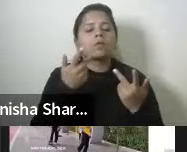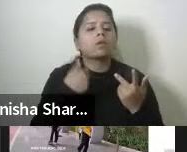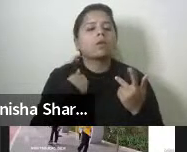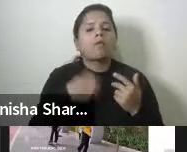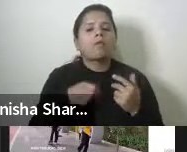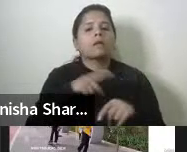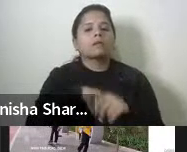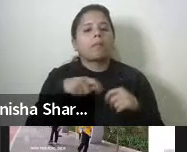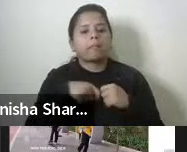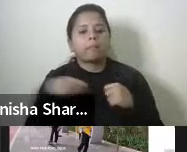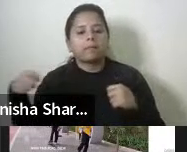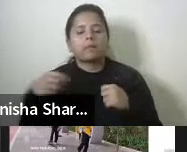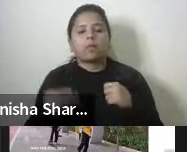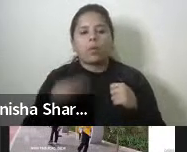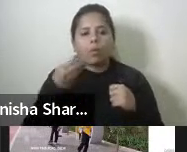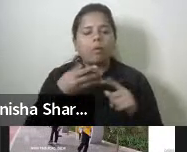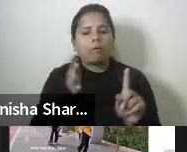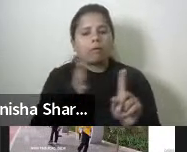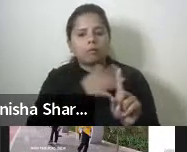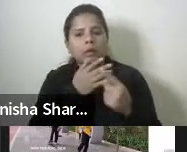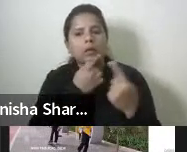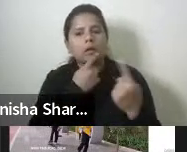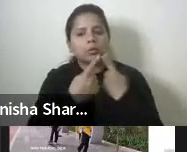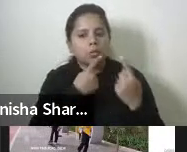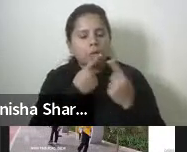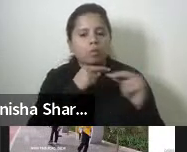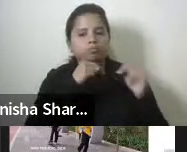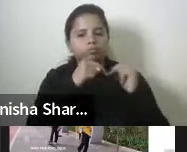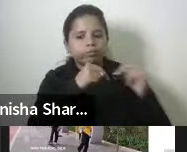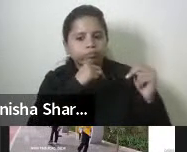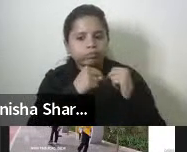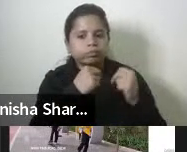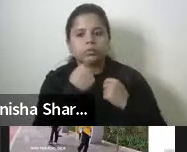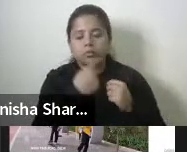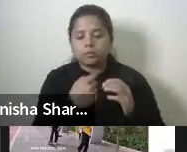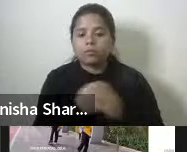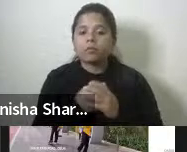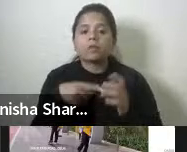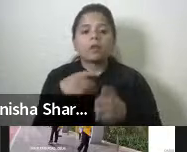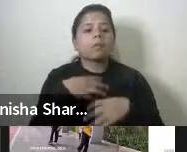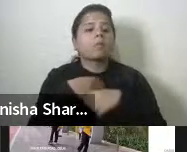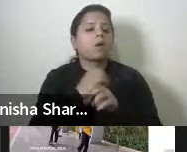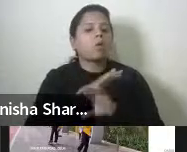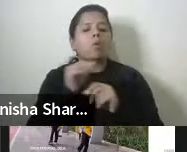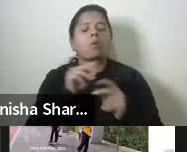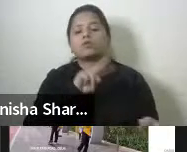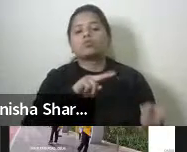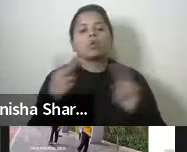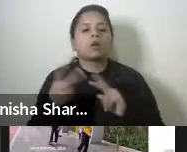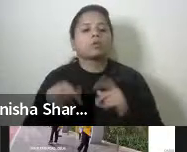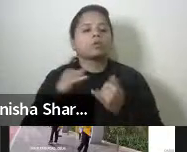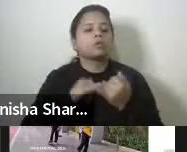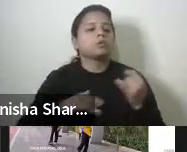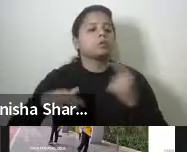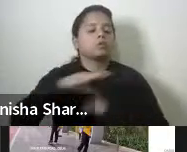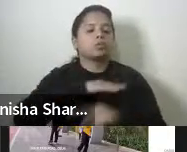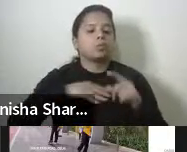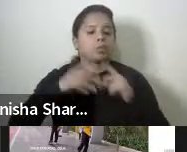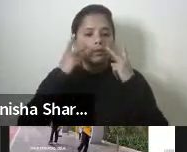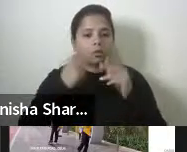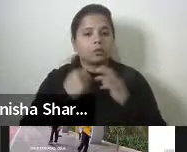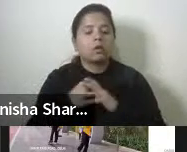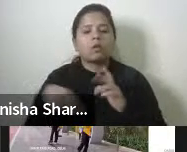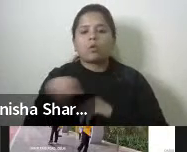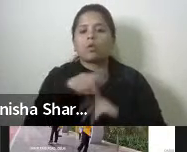spent negotiating all these. So, uh, creating, you know, transferring a situation like that into a finished